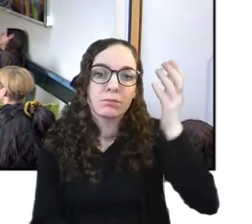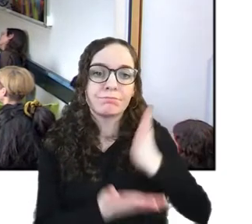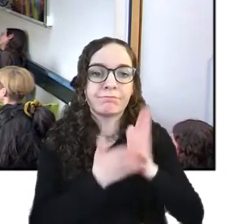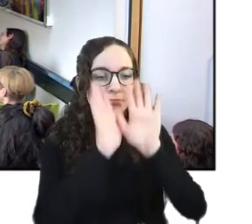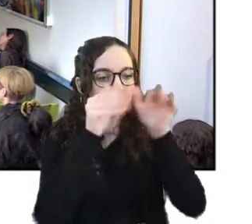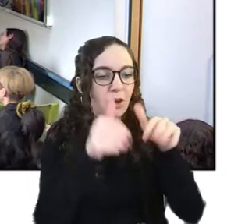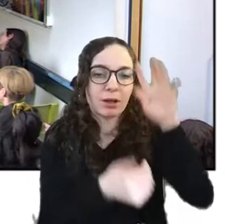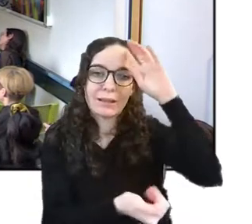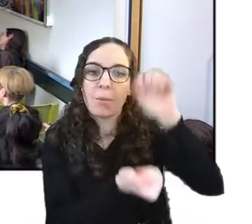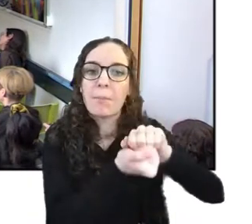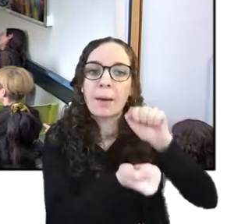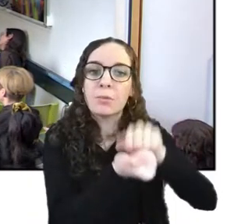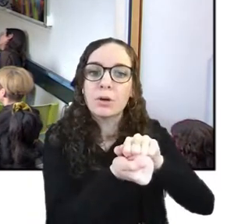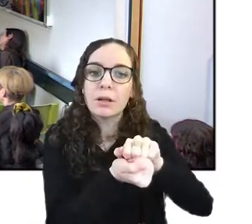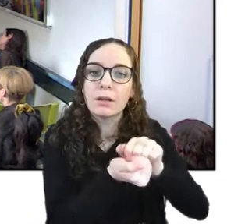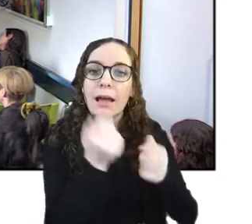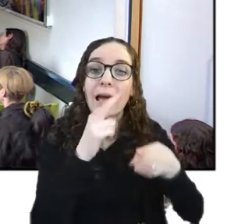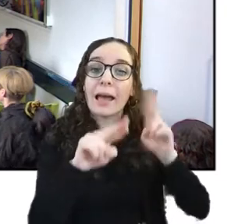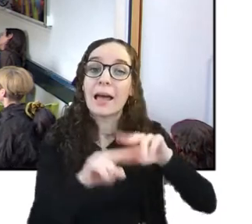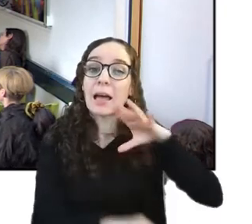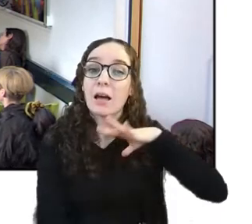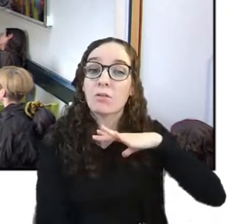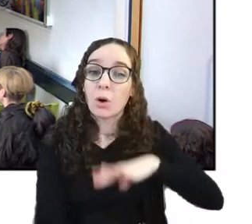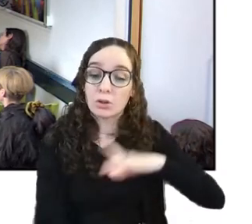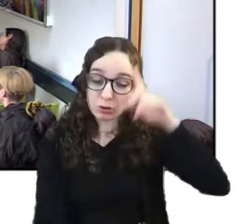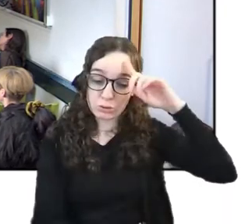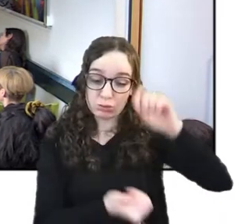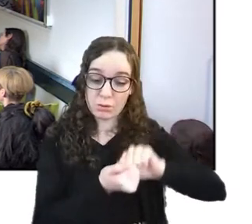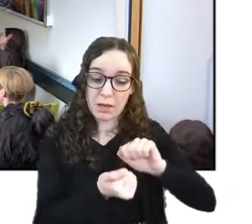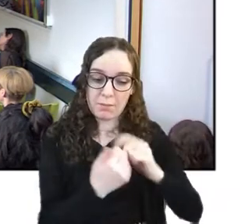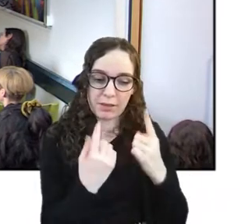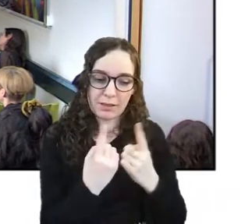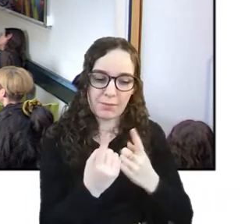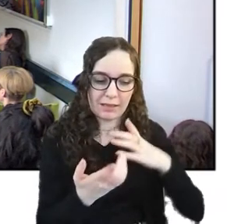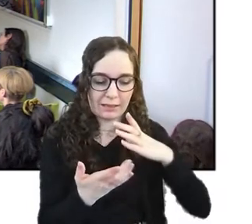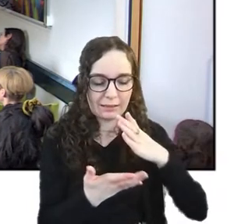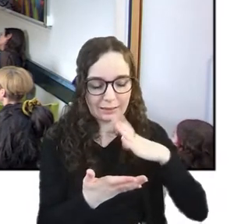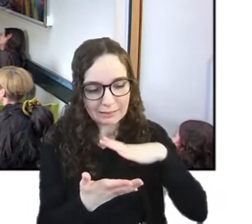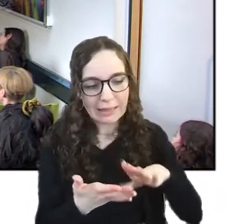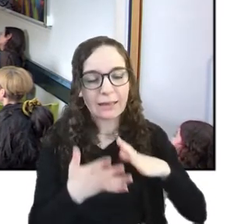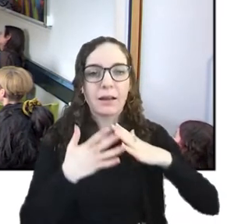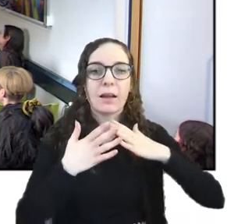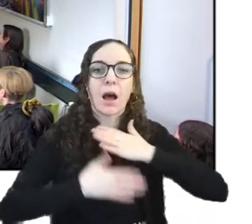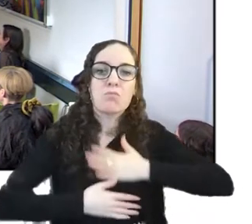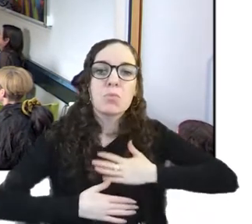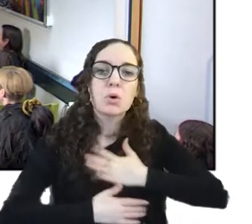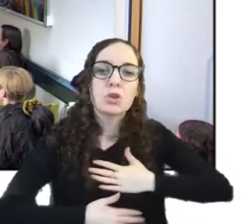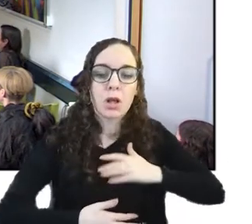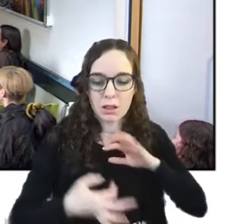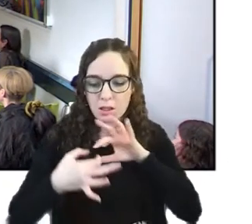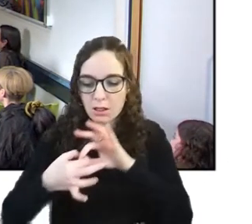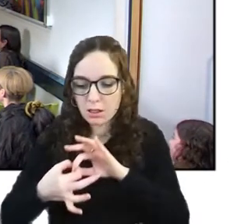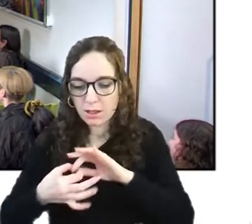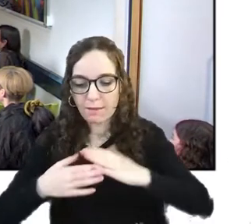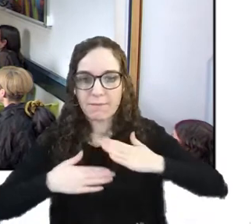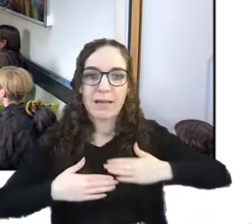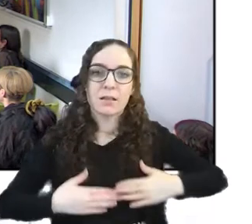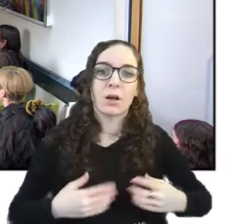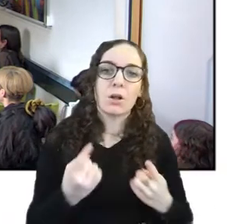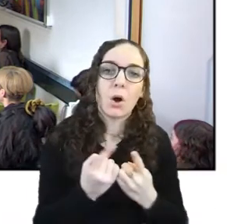remember something like having an emotional connection to it having a physical object and having a piece of music it's like